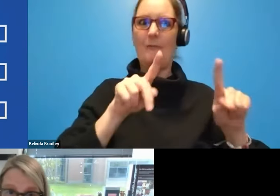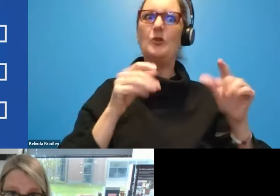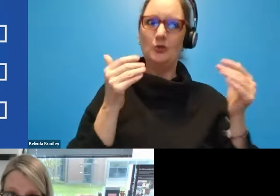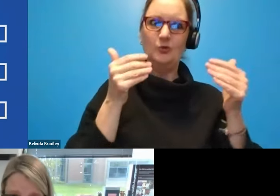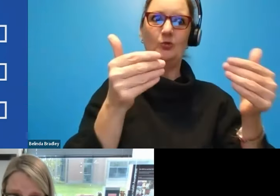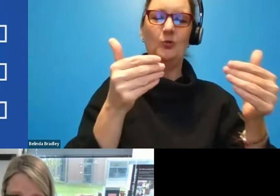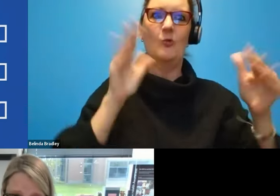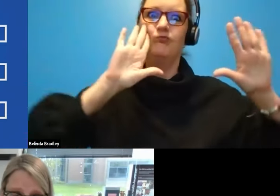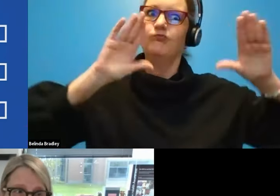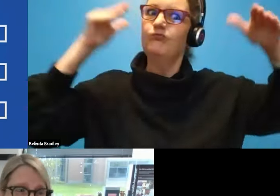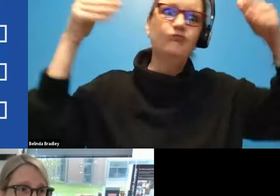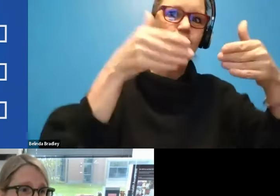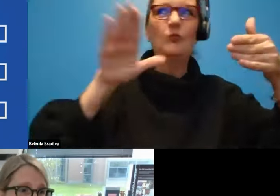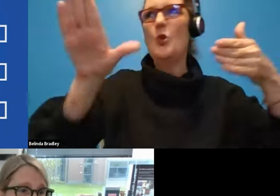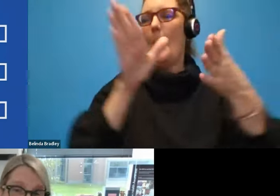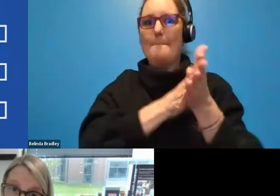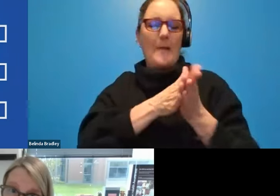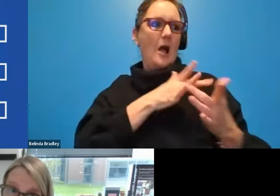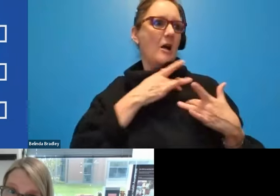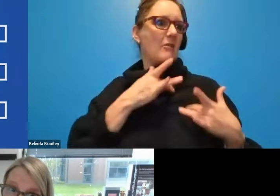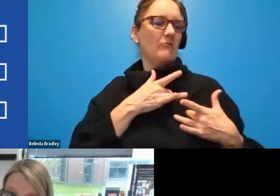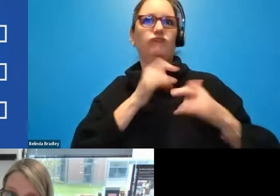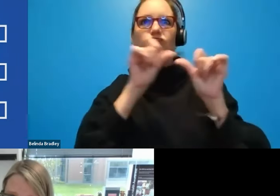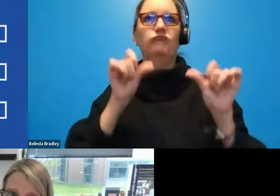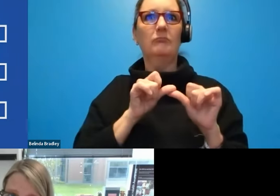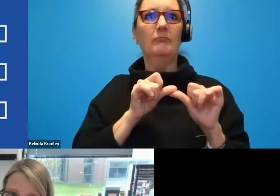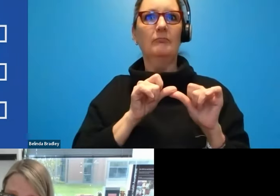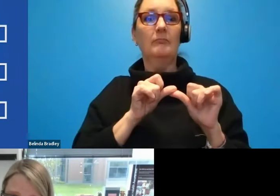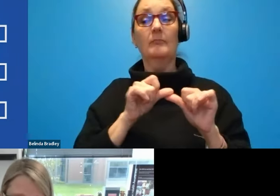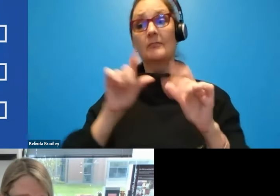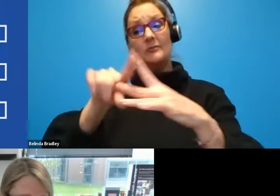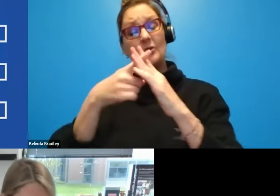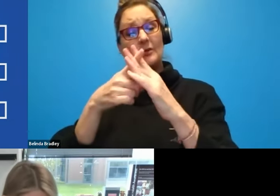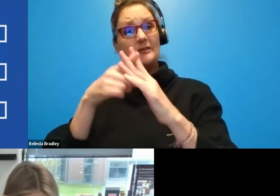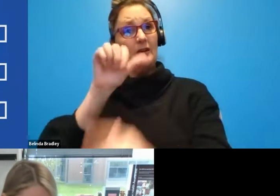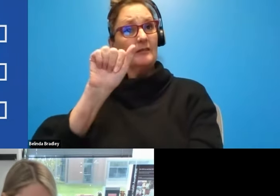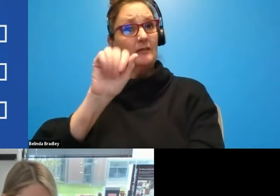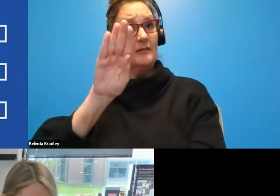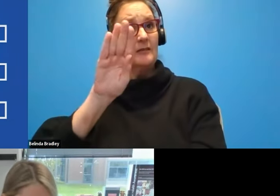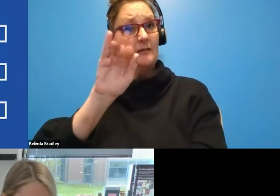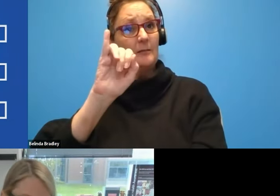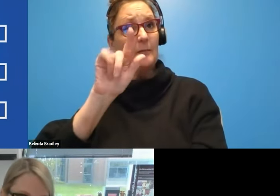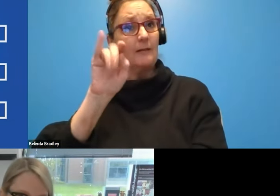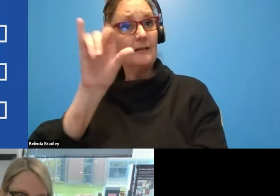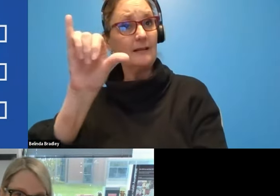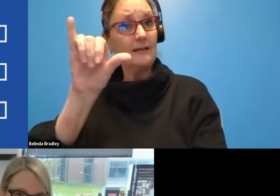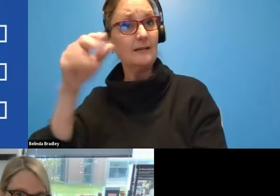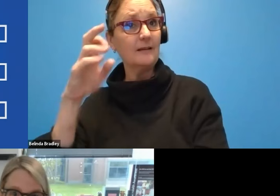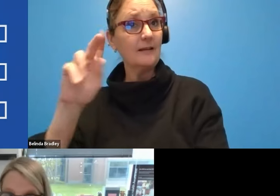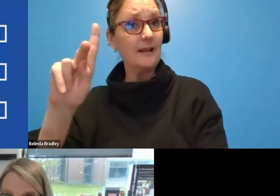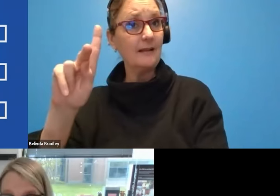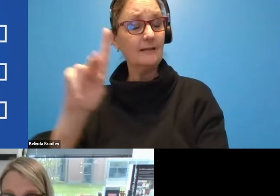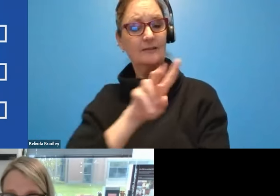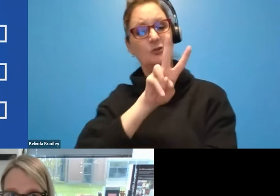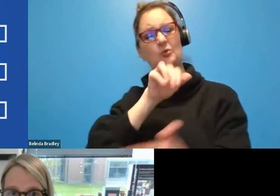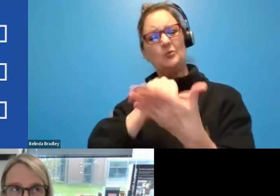you're just super passionate about. Um, and we started the ability hack in 2014. Um, that first year we had about